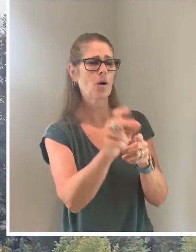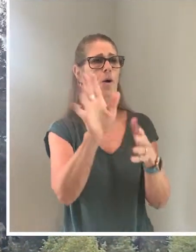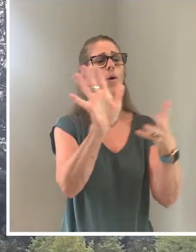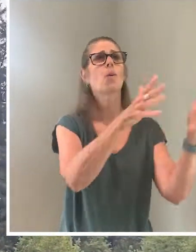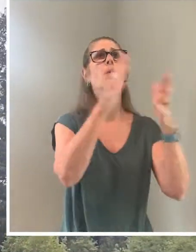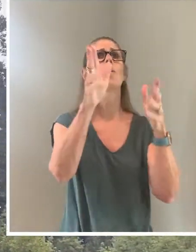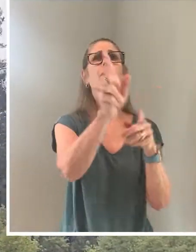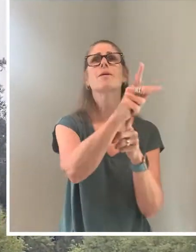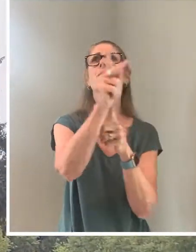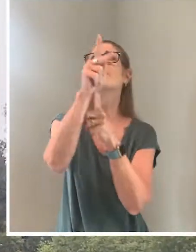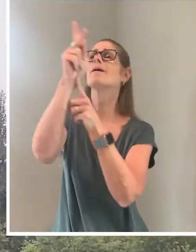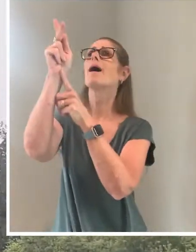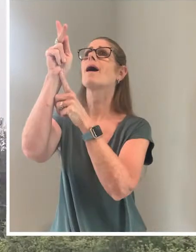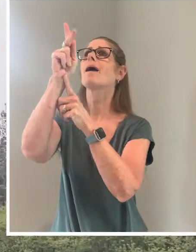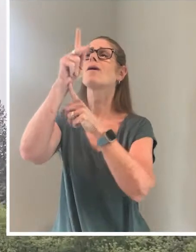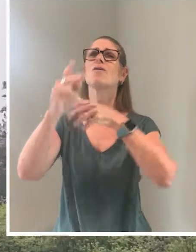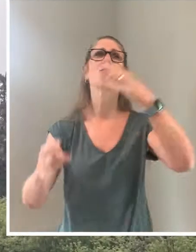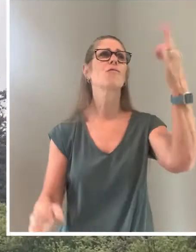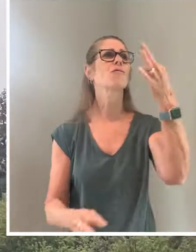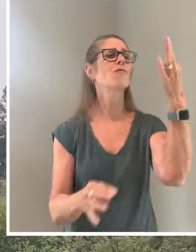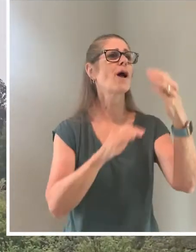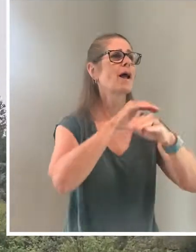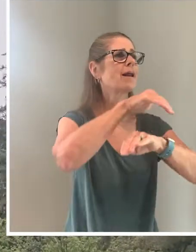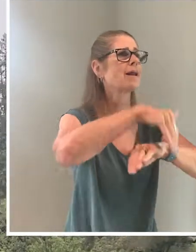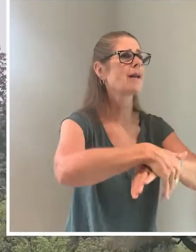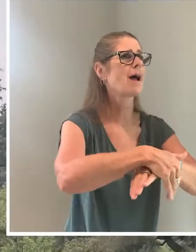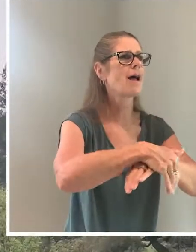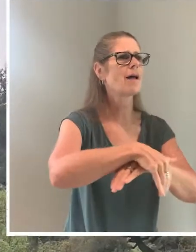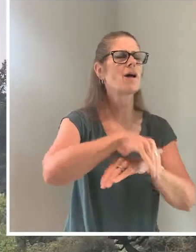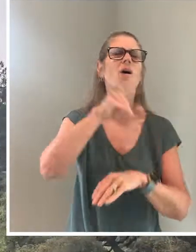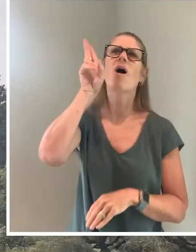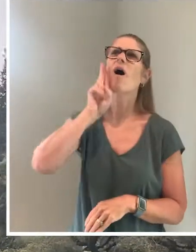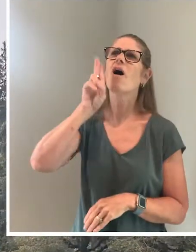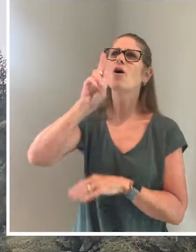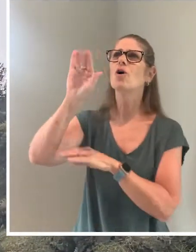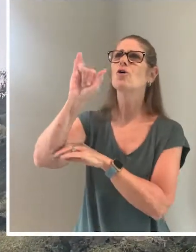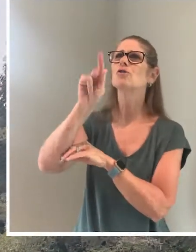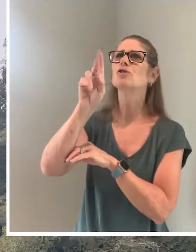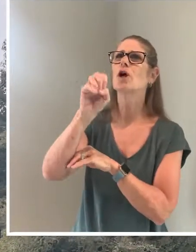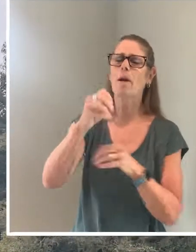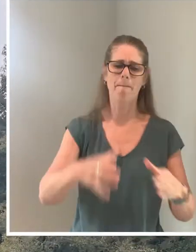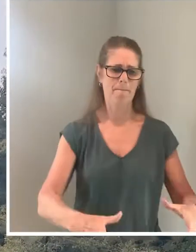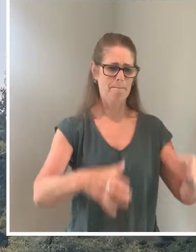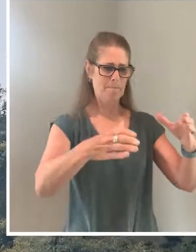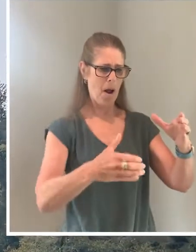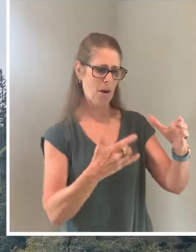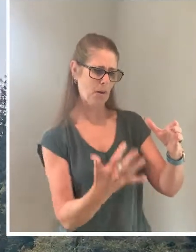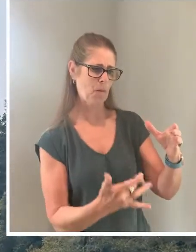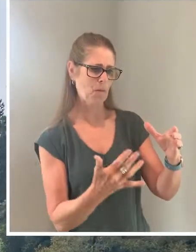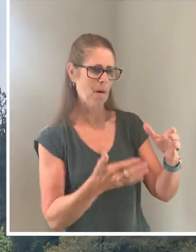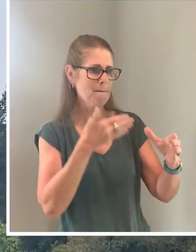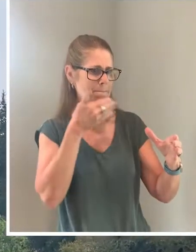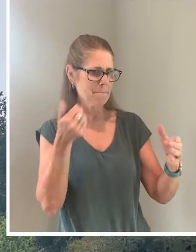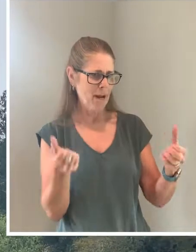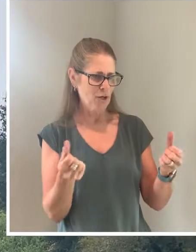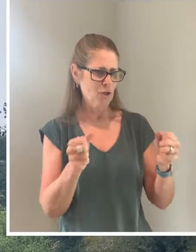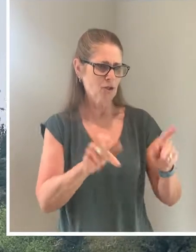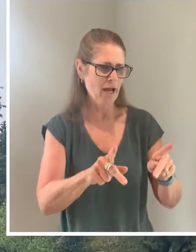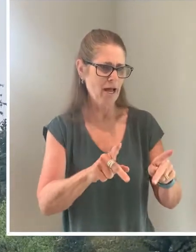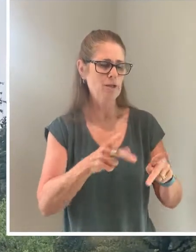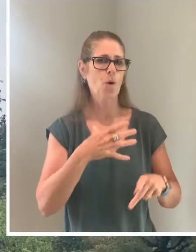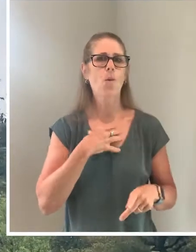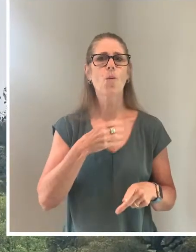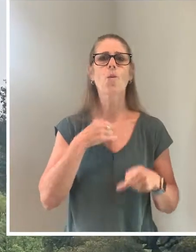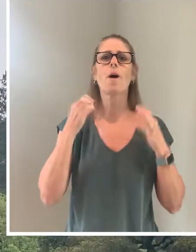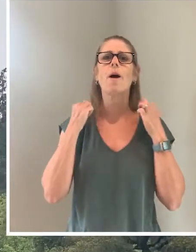around for a Friday night, or waiting, perhaps, for their Uncle Jake, or a pot to boil, or a better break, or a string of pearls,